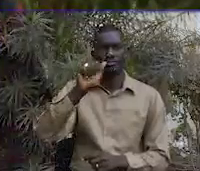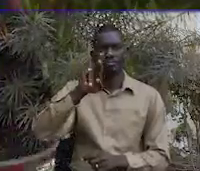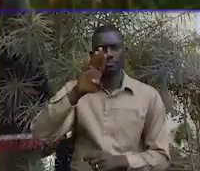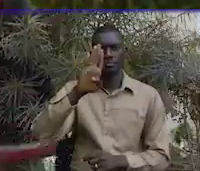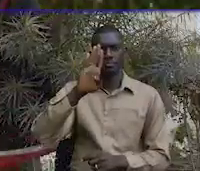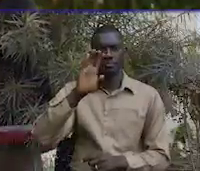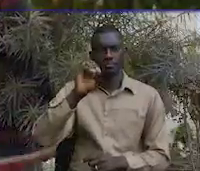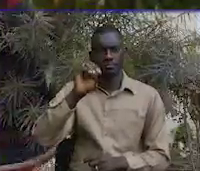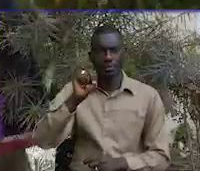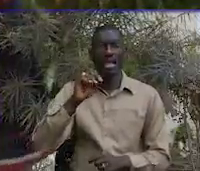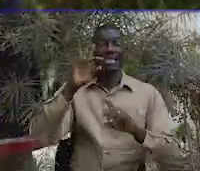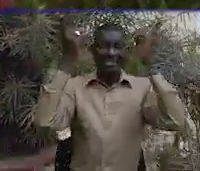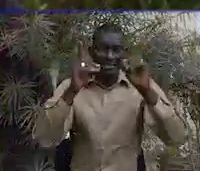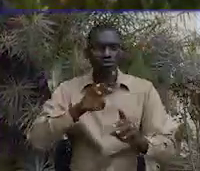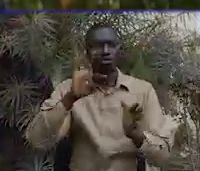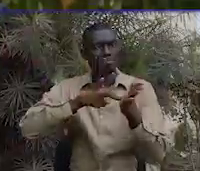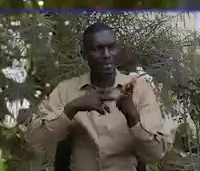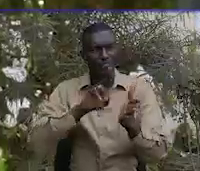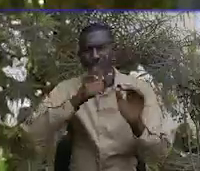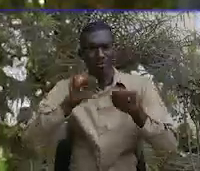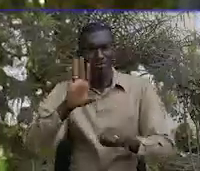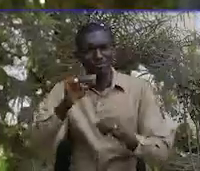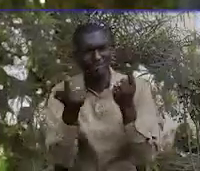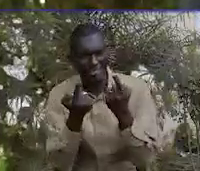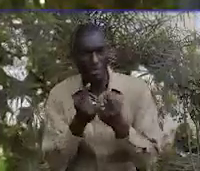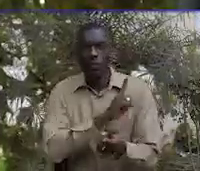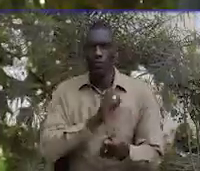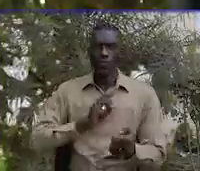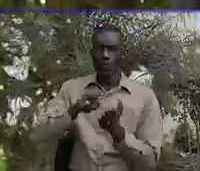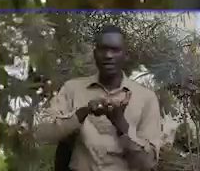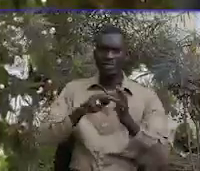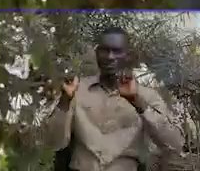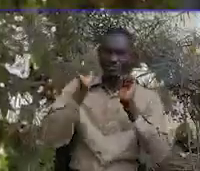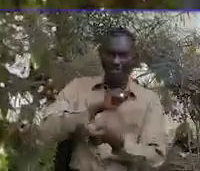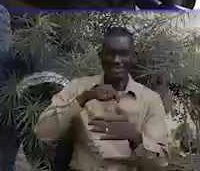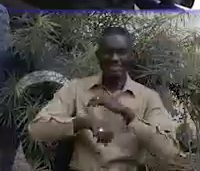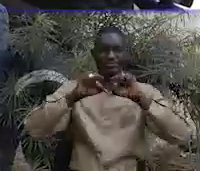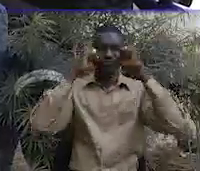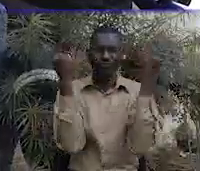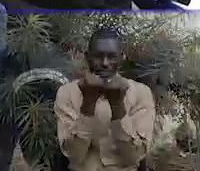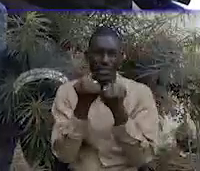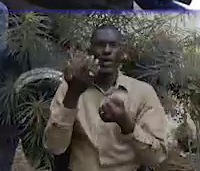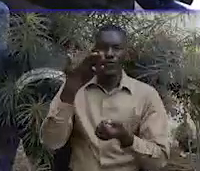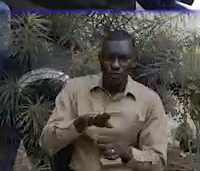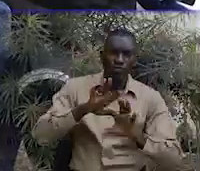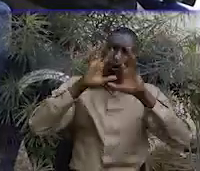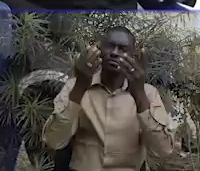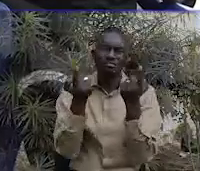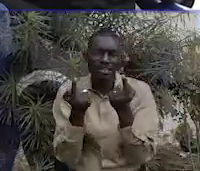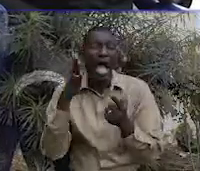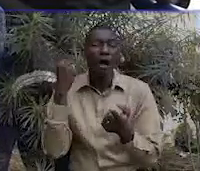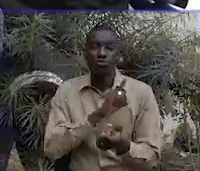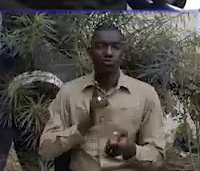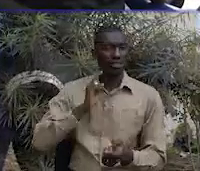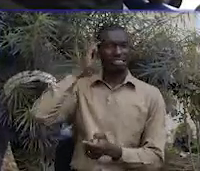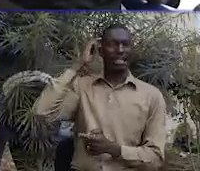Disability does not mean inability, we need changes in our society from how we think and